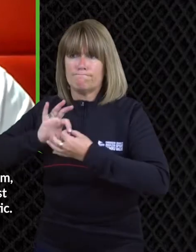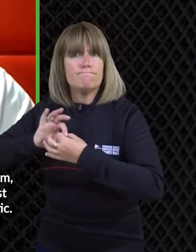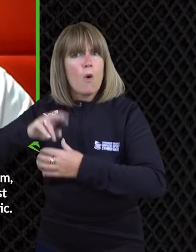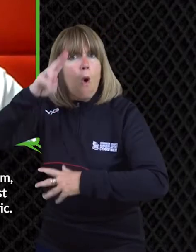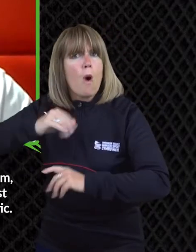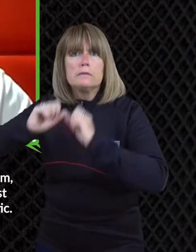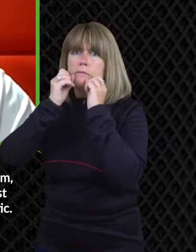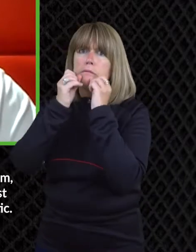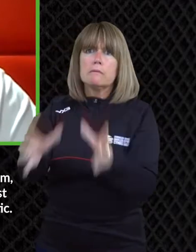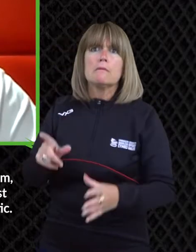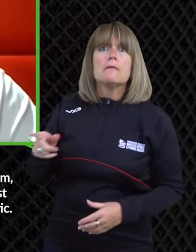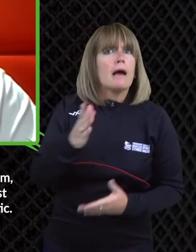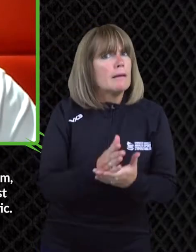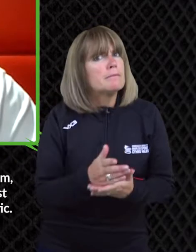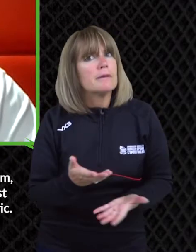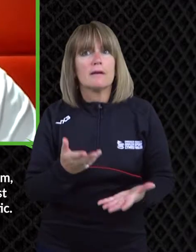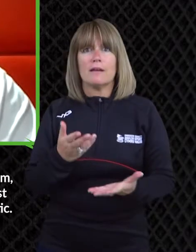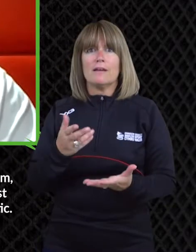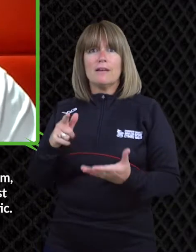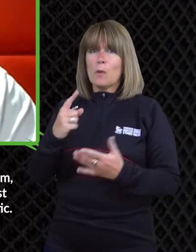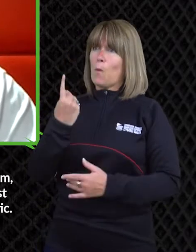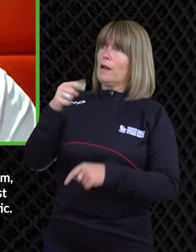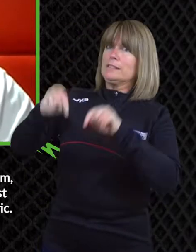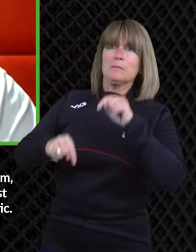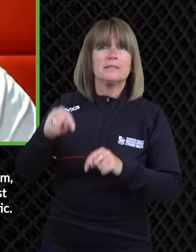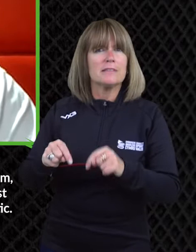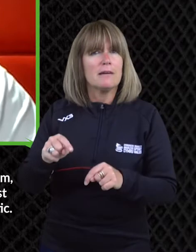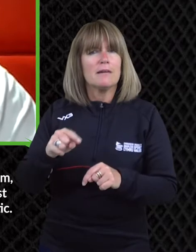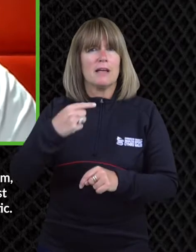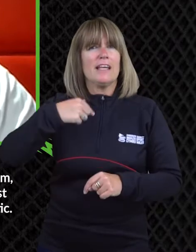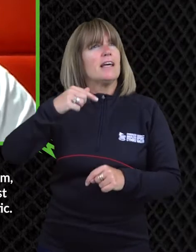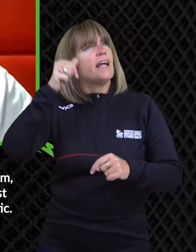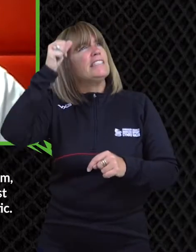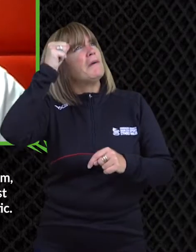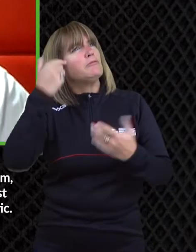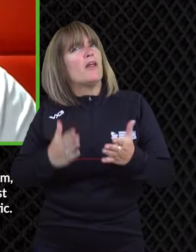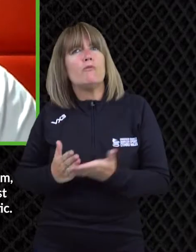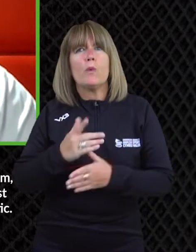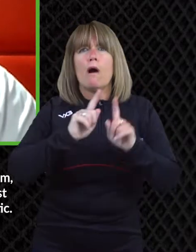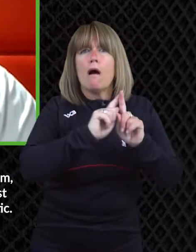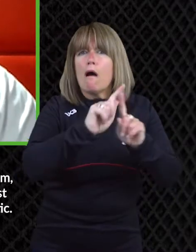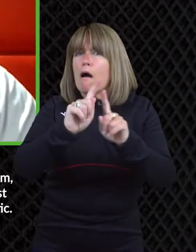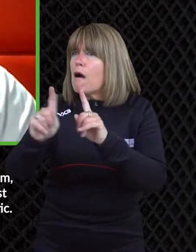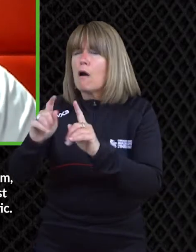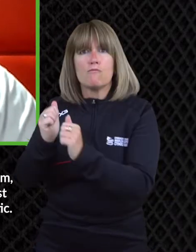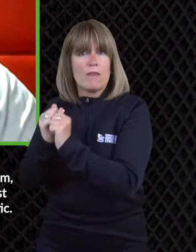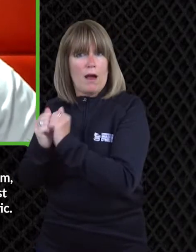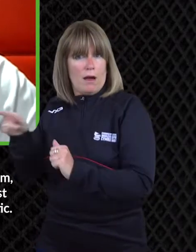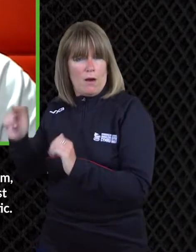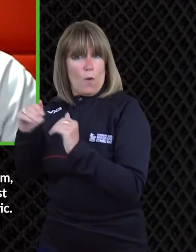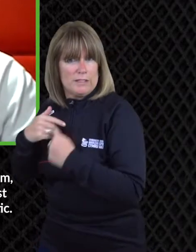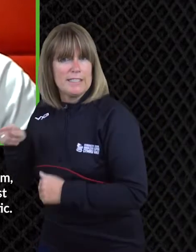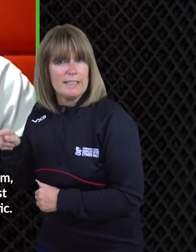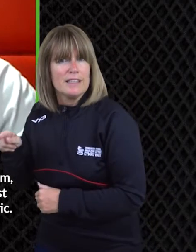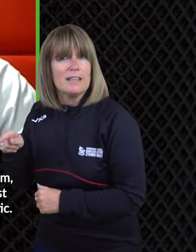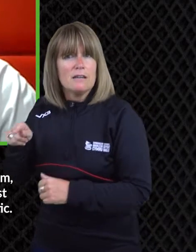disability isn't it it's there isn't just one disability my experience stems from from a a an